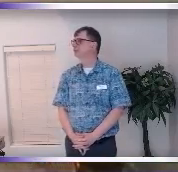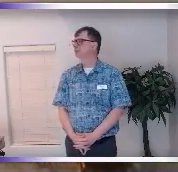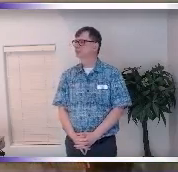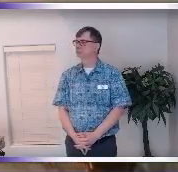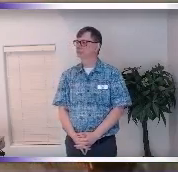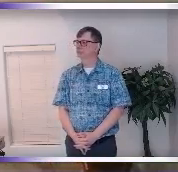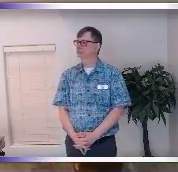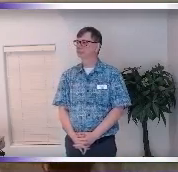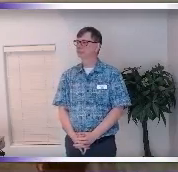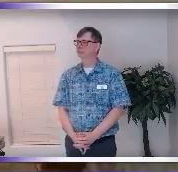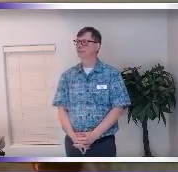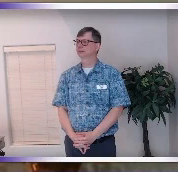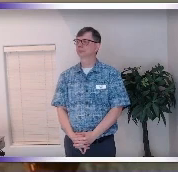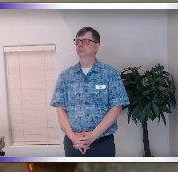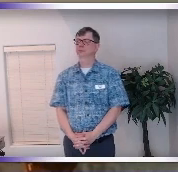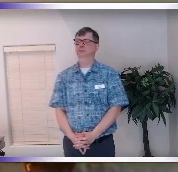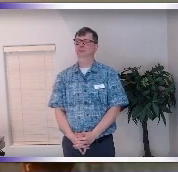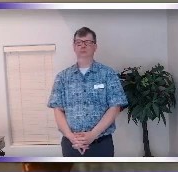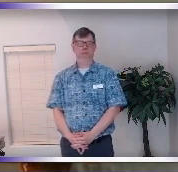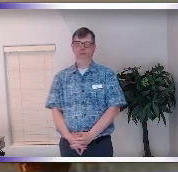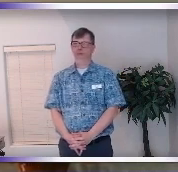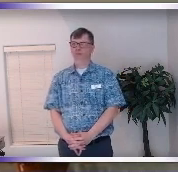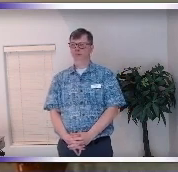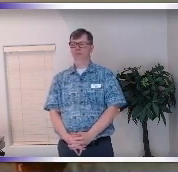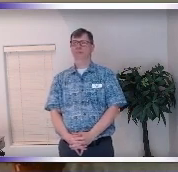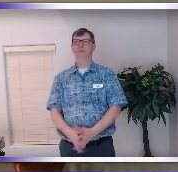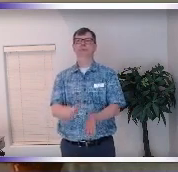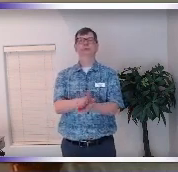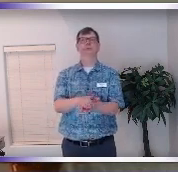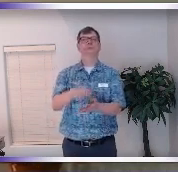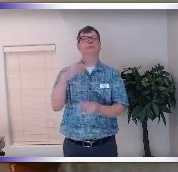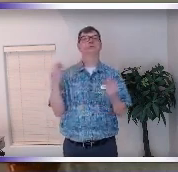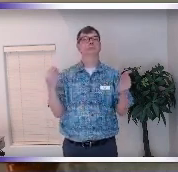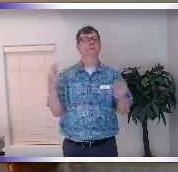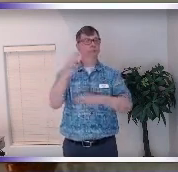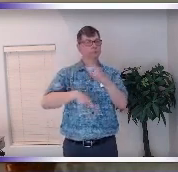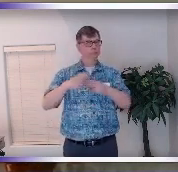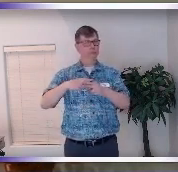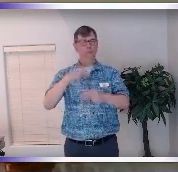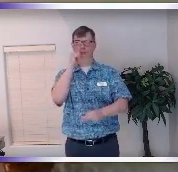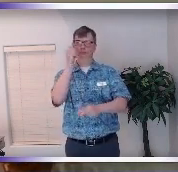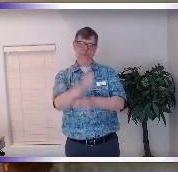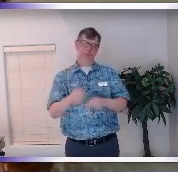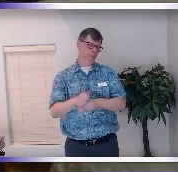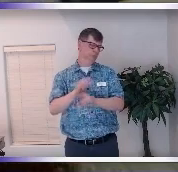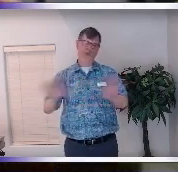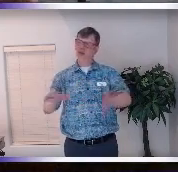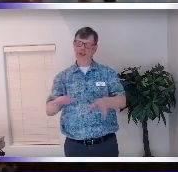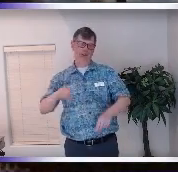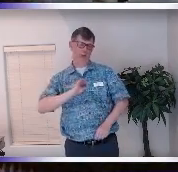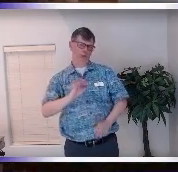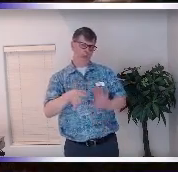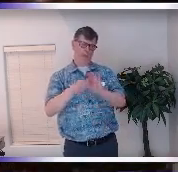you know this just doesn't happen by magic I am learning it takes a lot of people to do a lot of things and I can't do it alone so